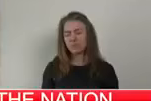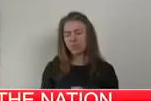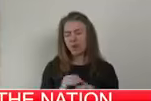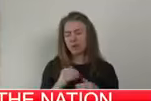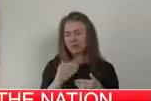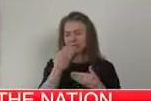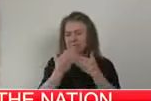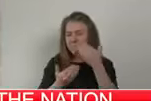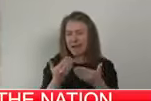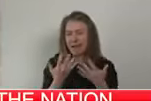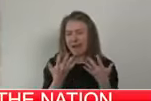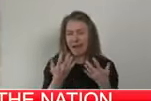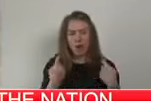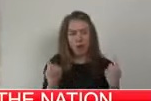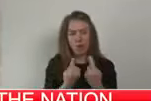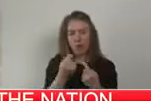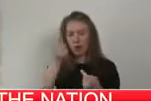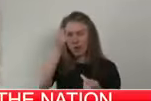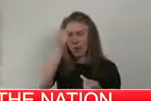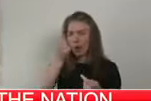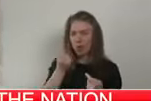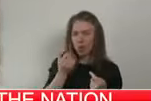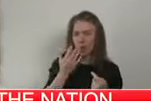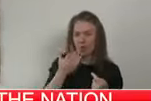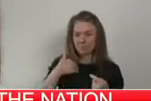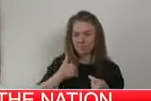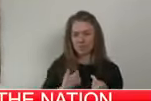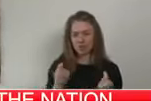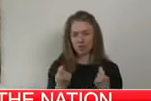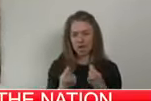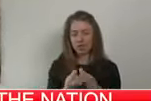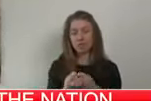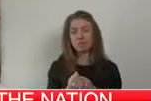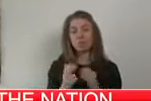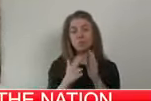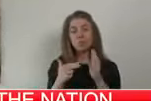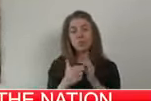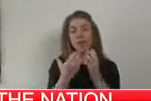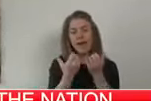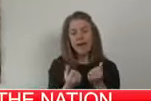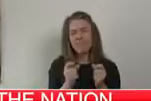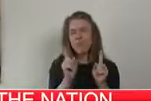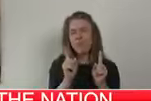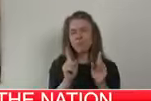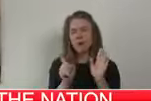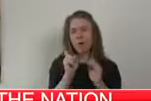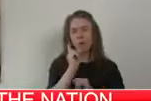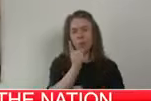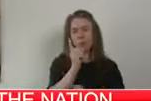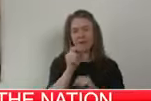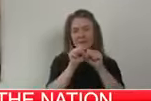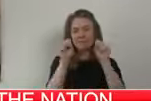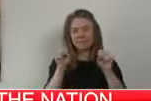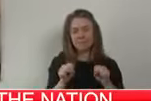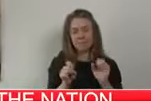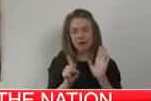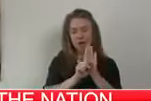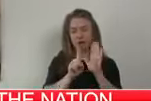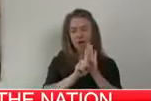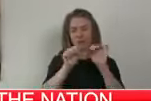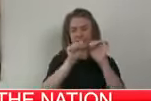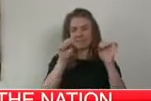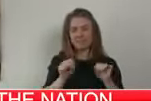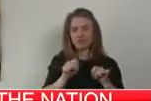and when. Already in New Zealand we have warning systems to try and get ahead of problems and hazards.